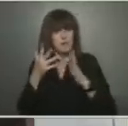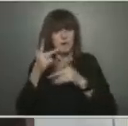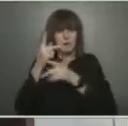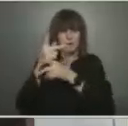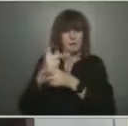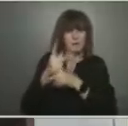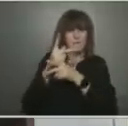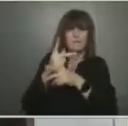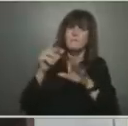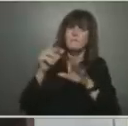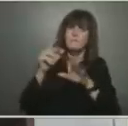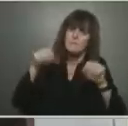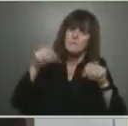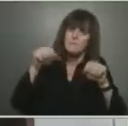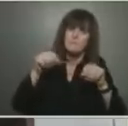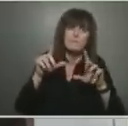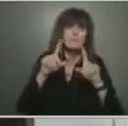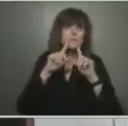Follow up.